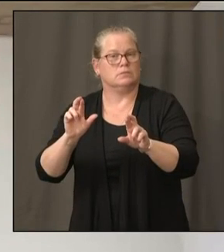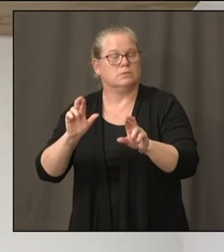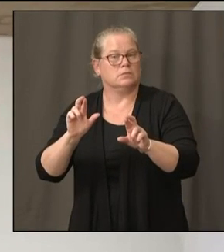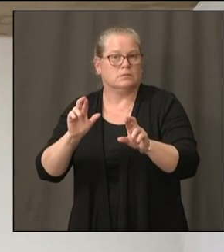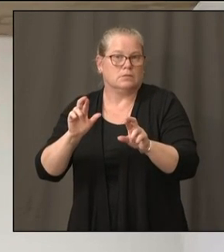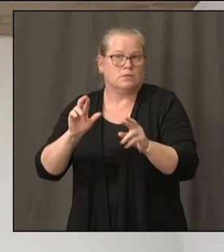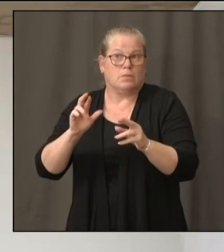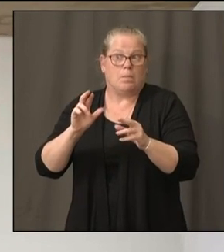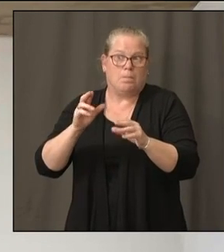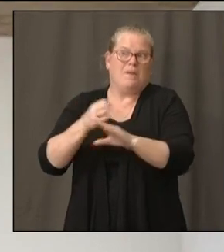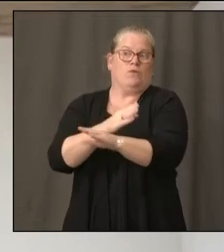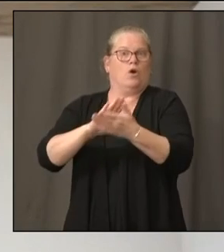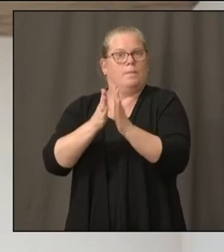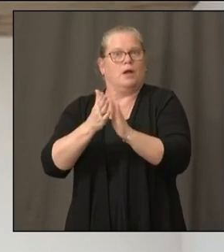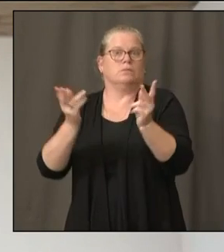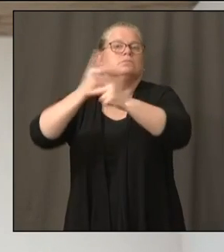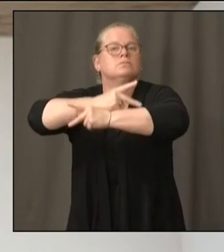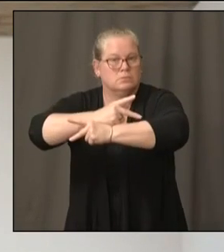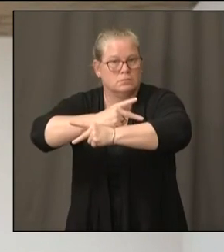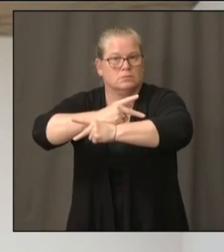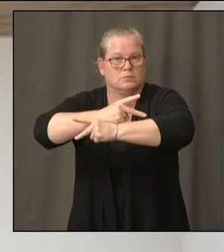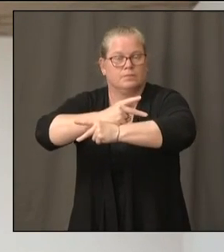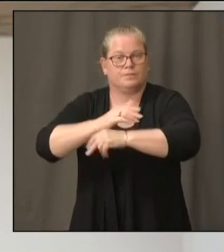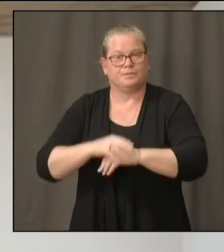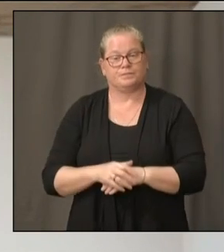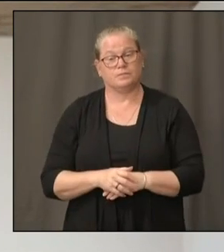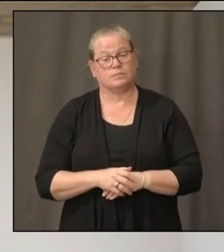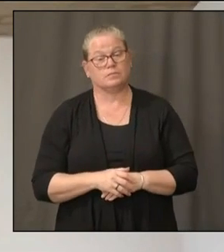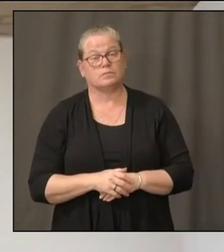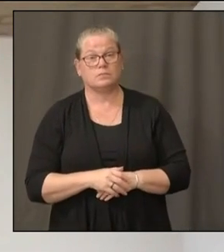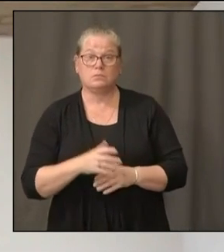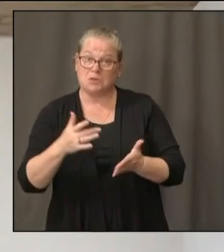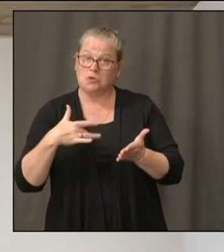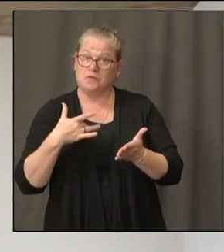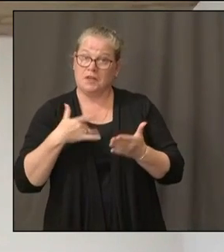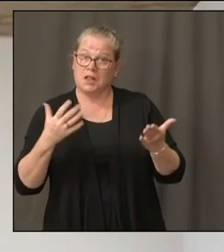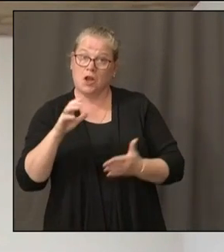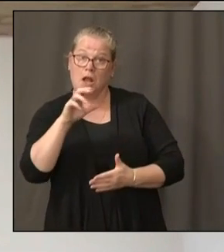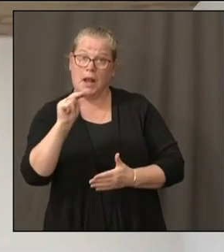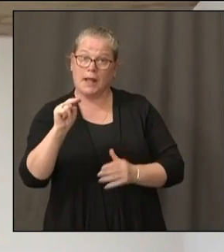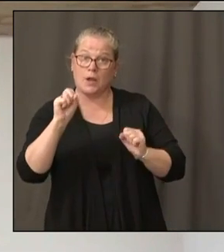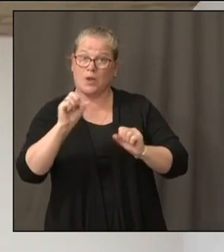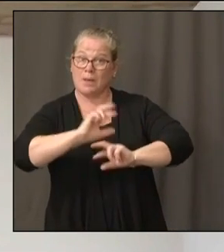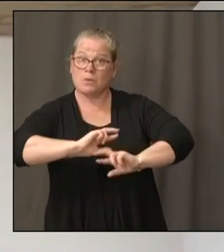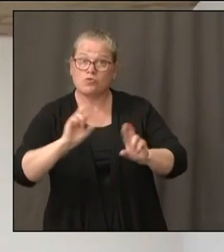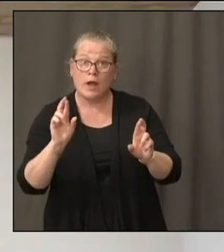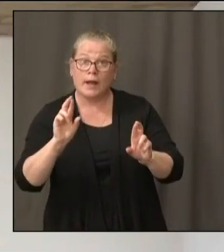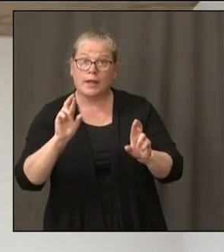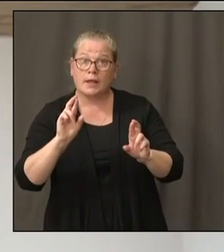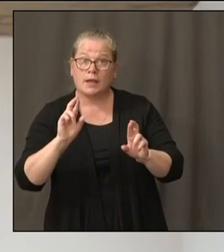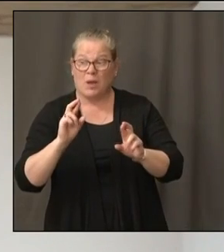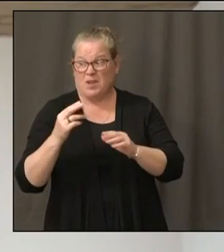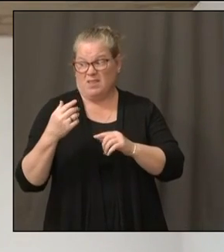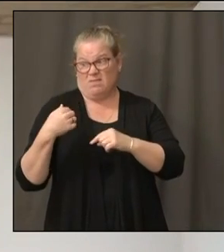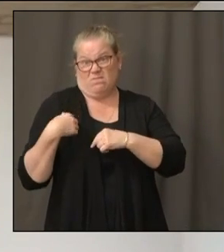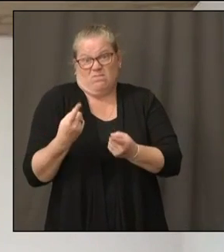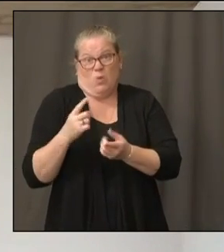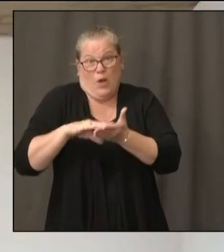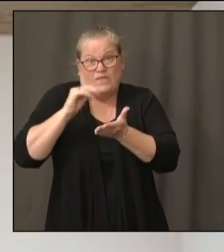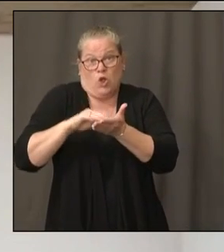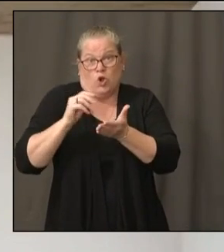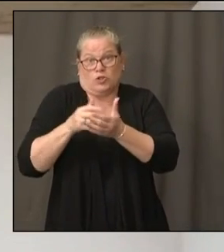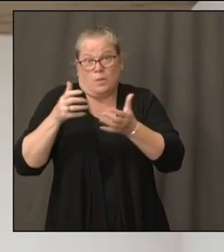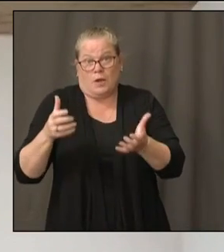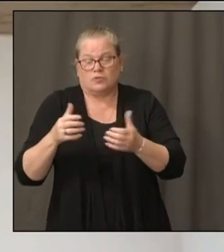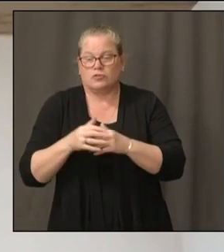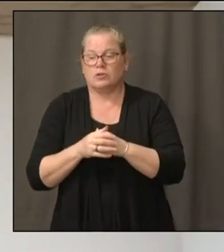We must have, we've learned so much since over the last few months. But remember, only less than 5% of our population have